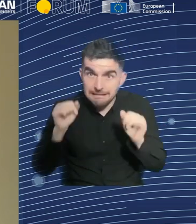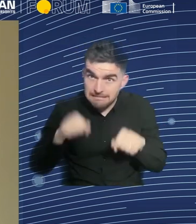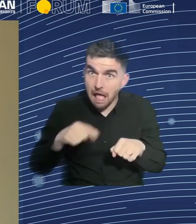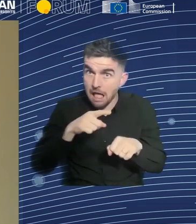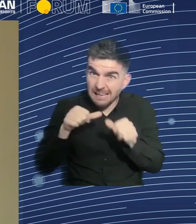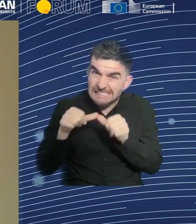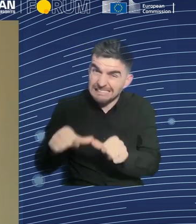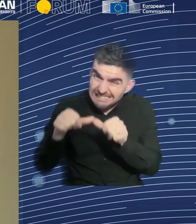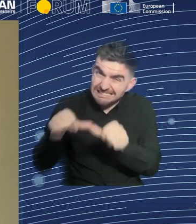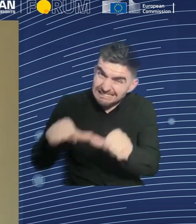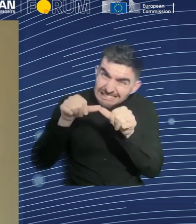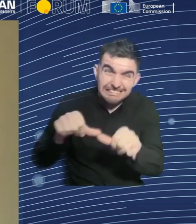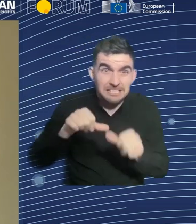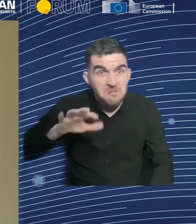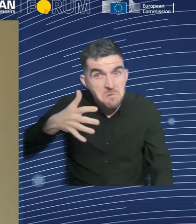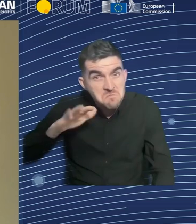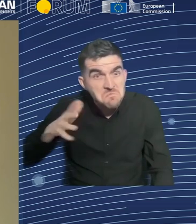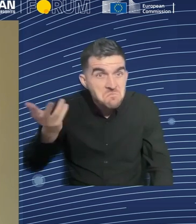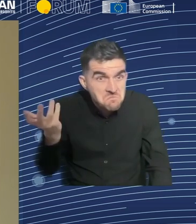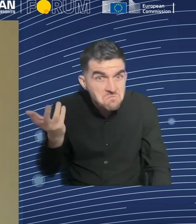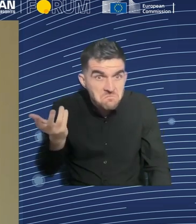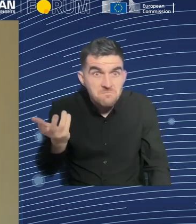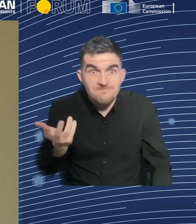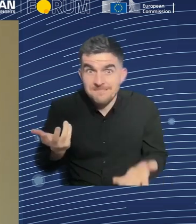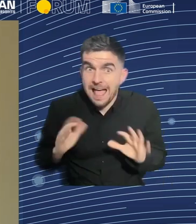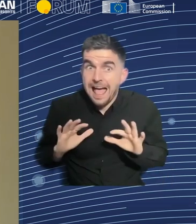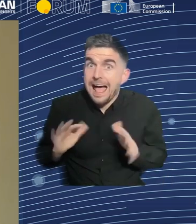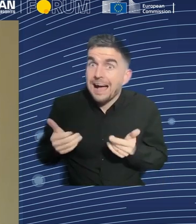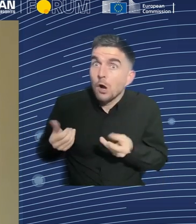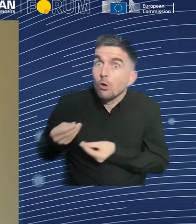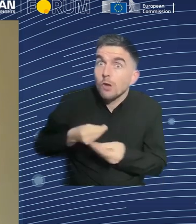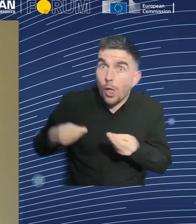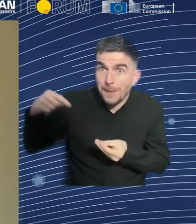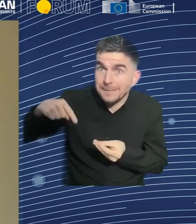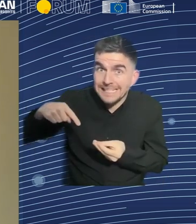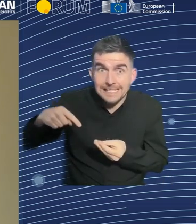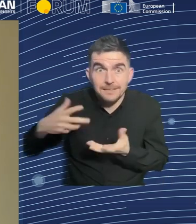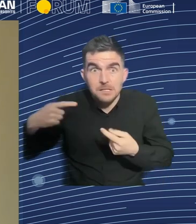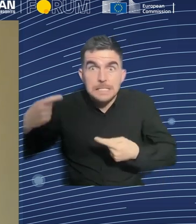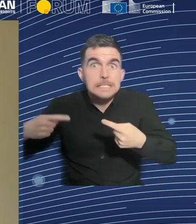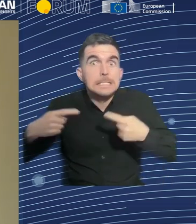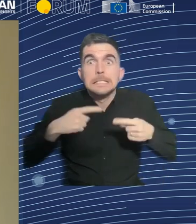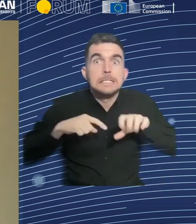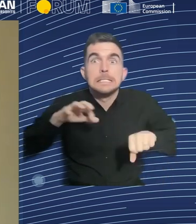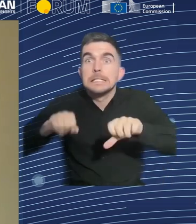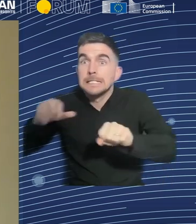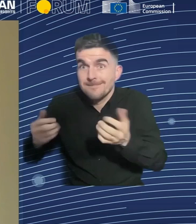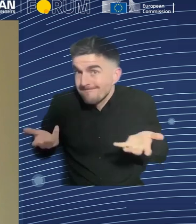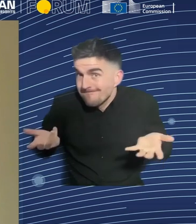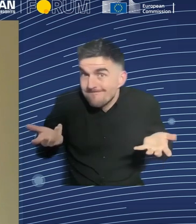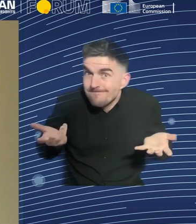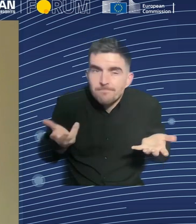competition works, that if you can produce the same product for half the price, because you're using AI,